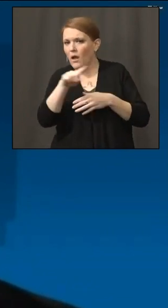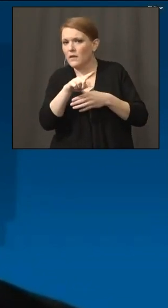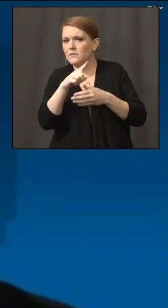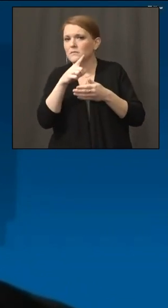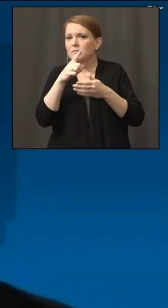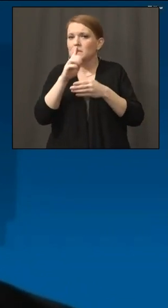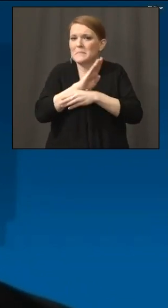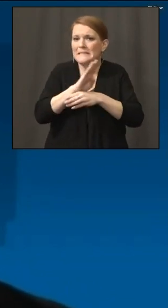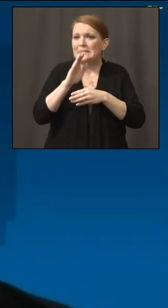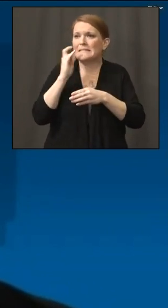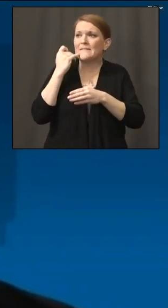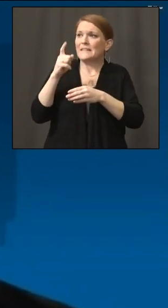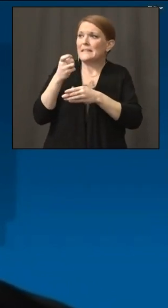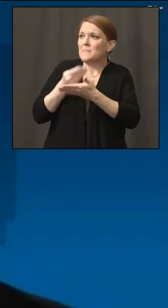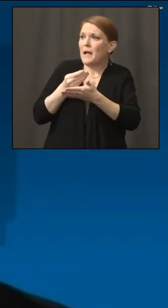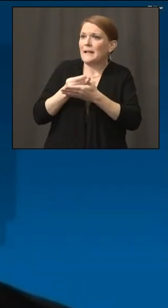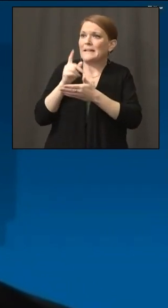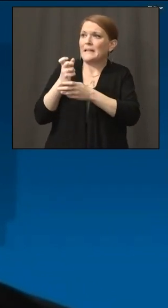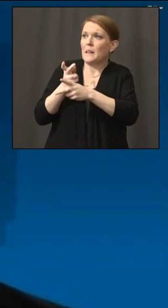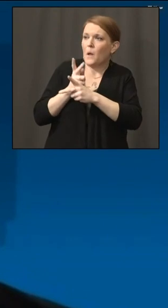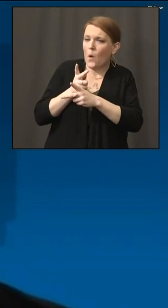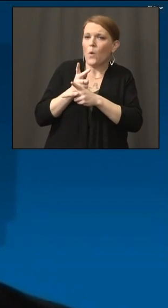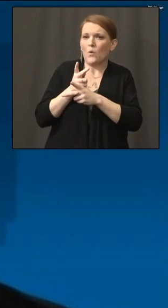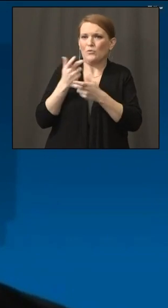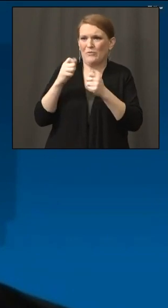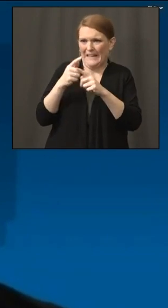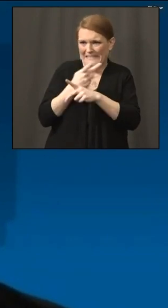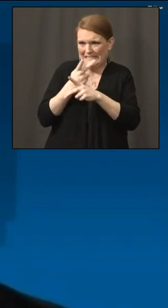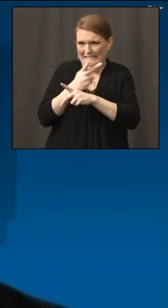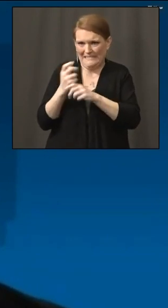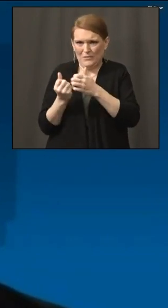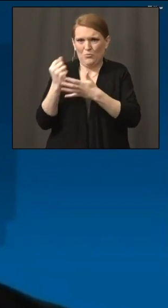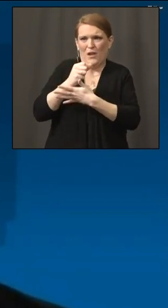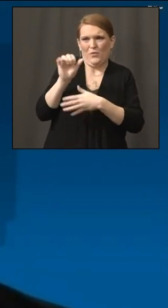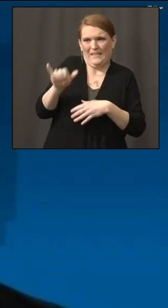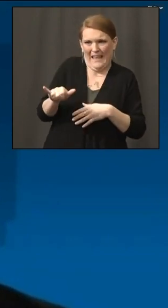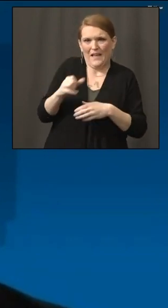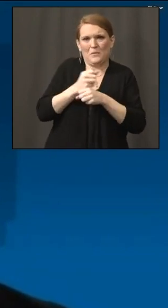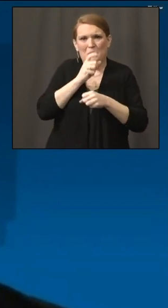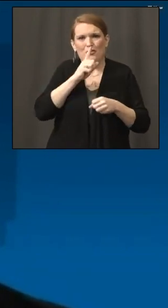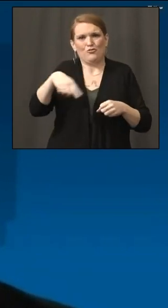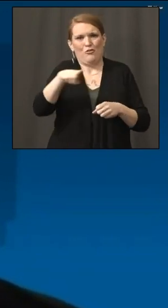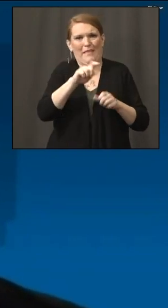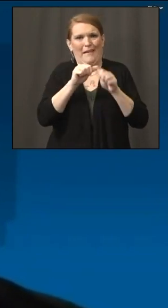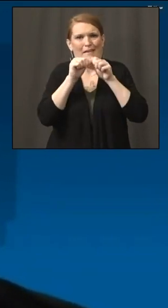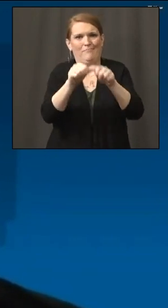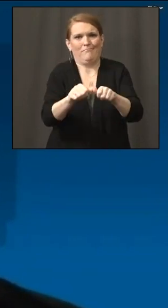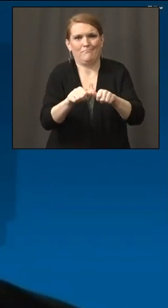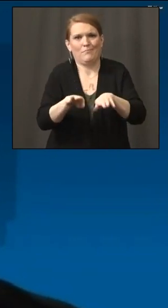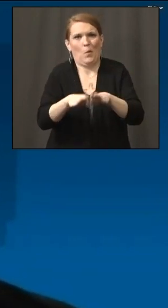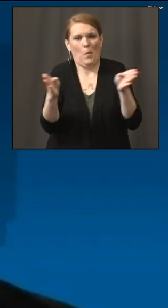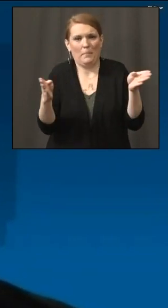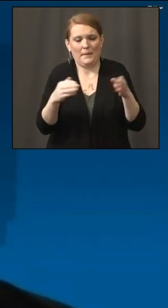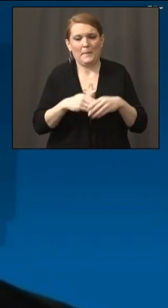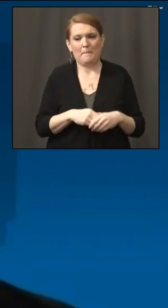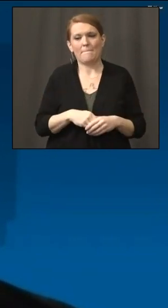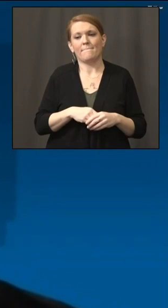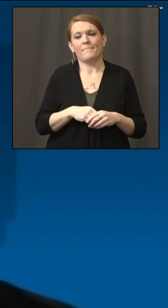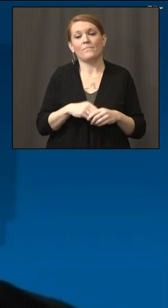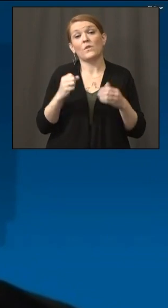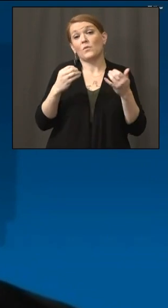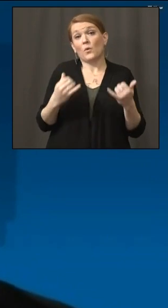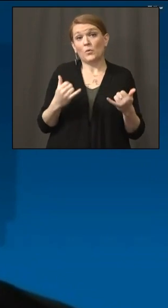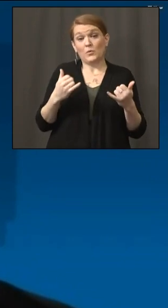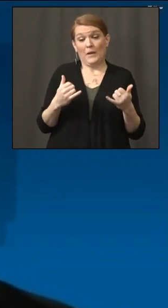sustain their operations in these unprecedented economic downturn. And so today, I just want to